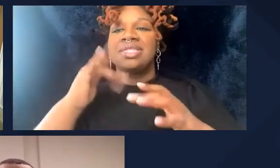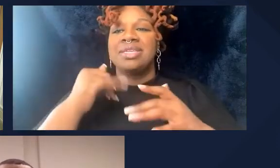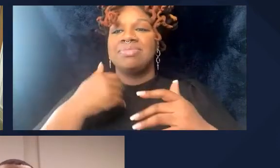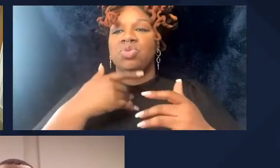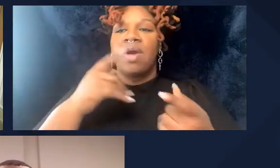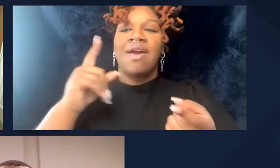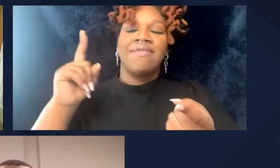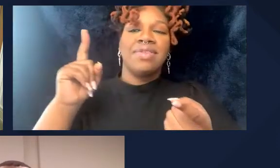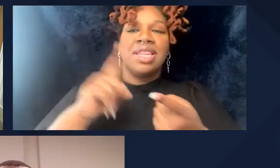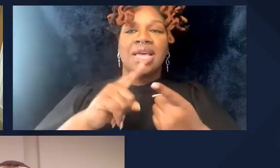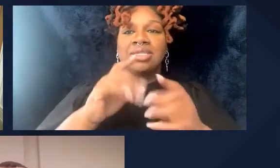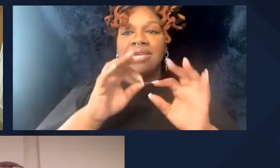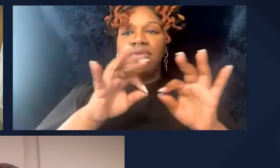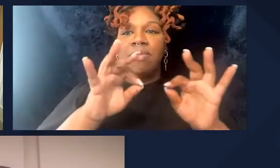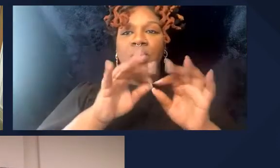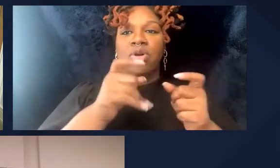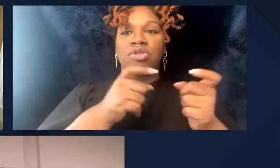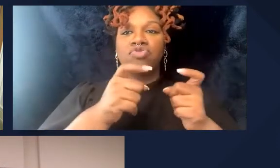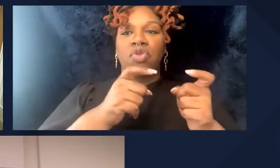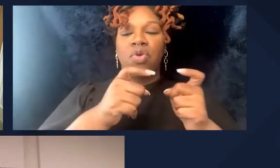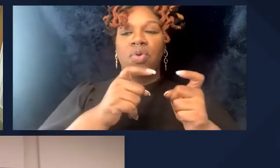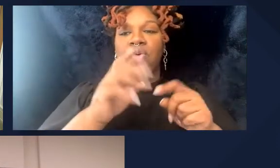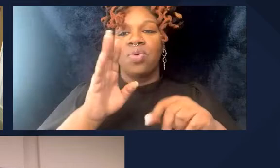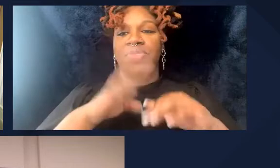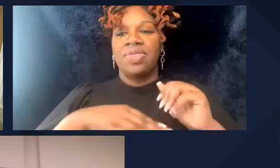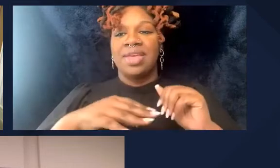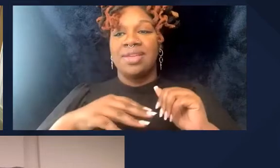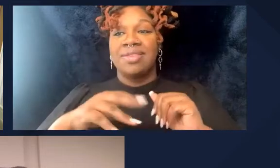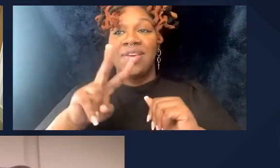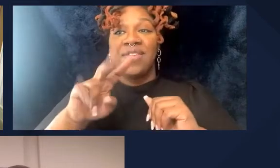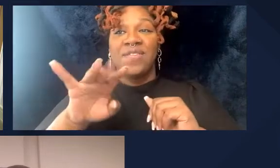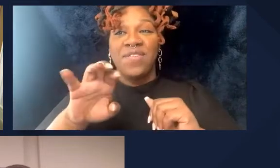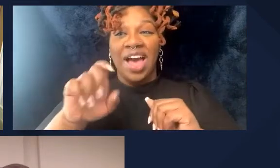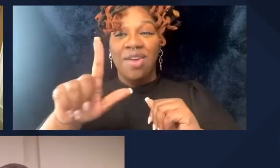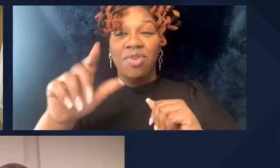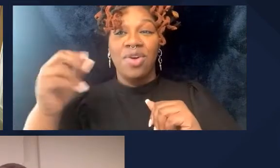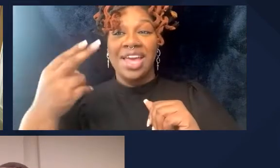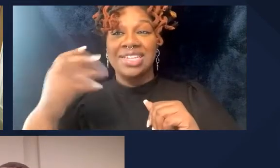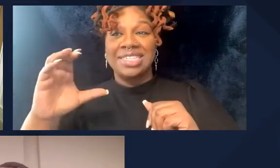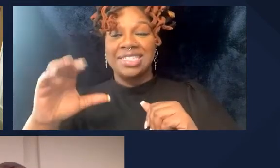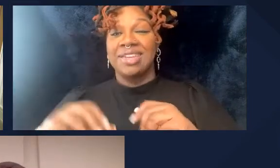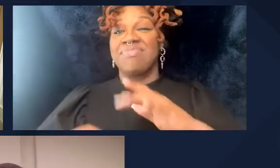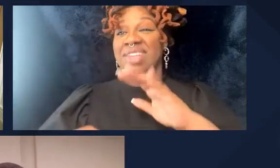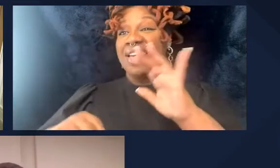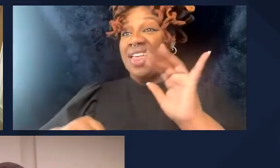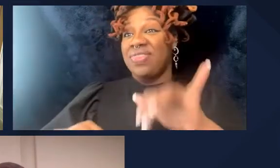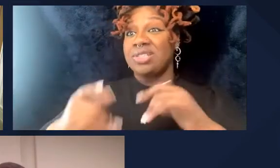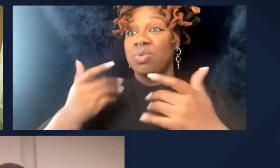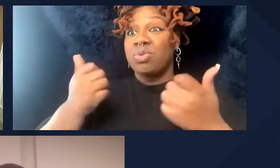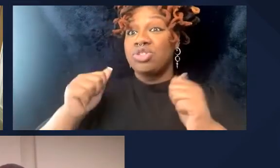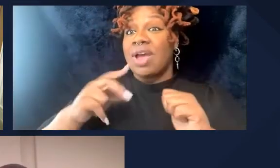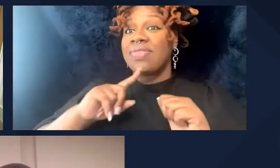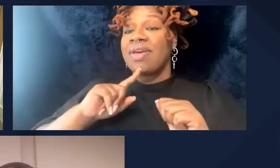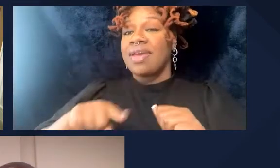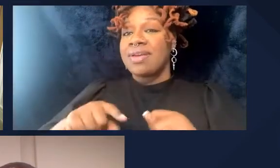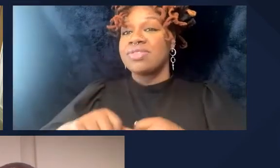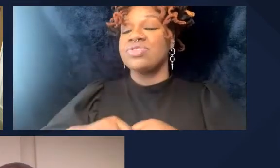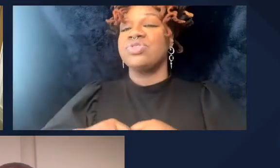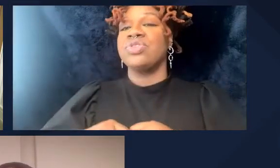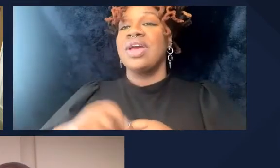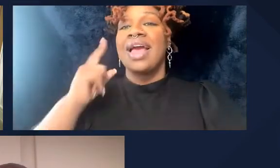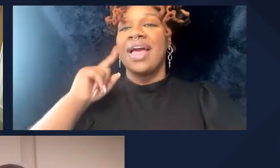viral HCC? Well, that's a question we're trying to answer. I think that the